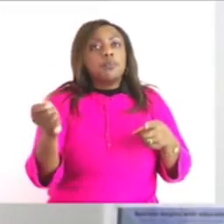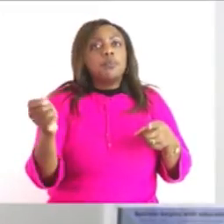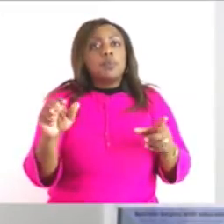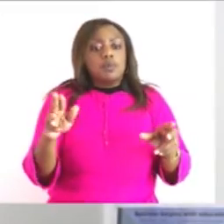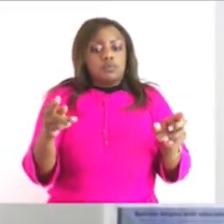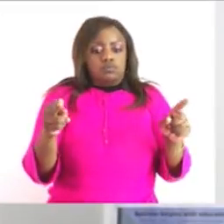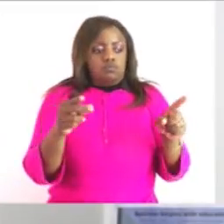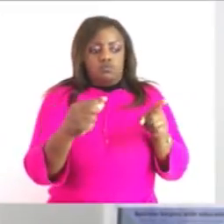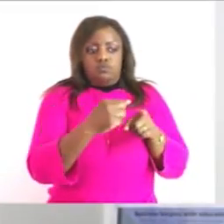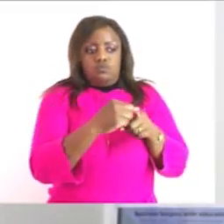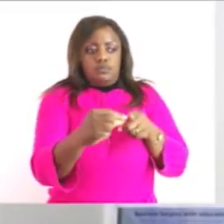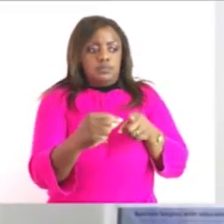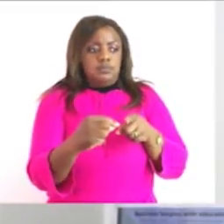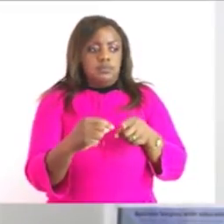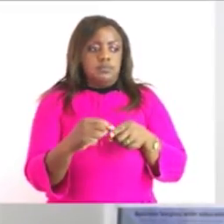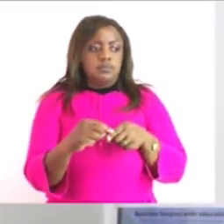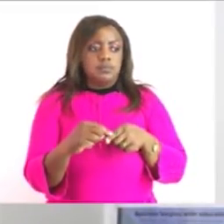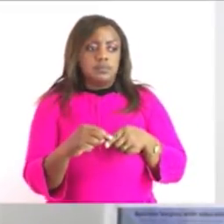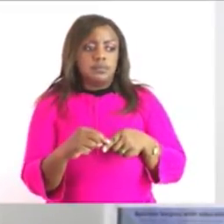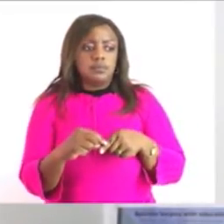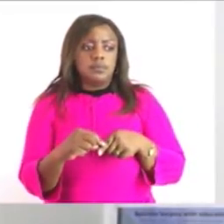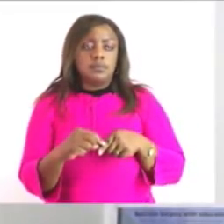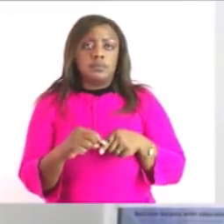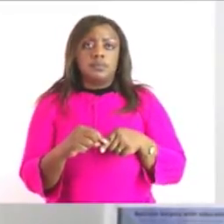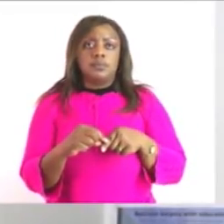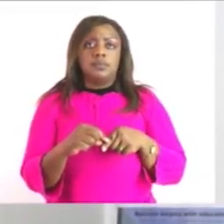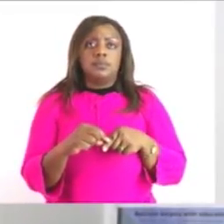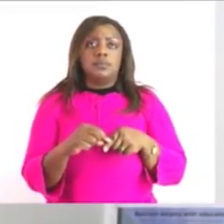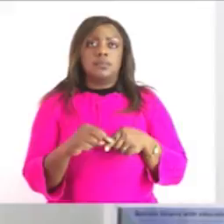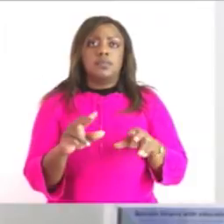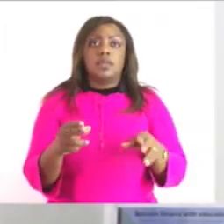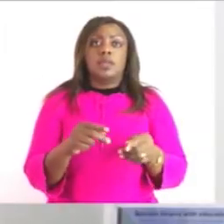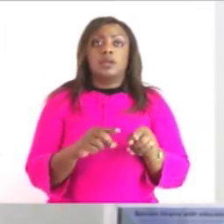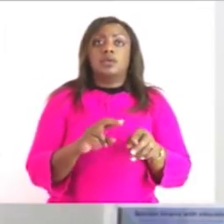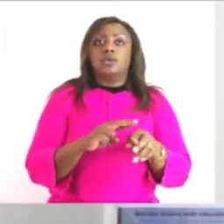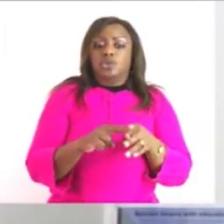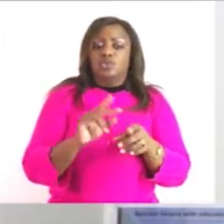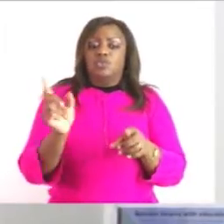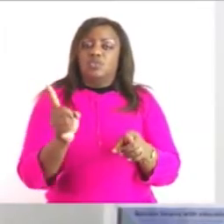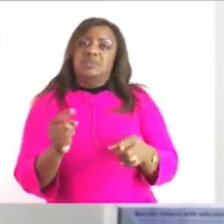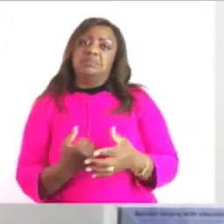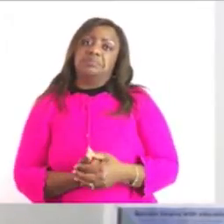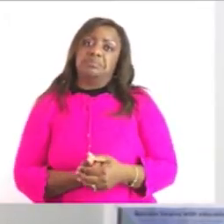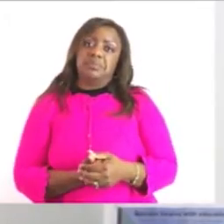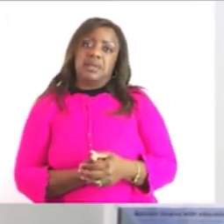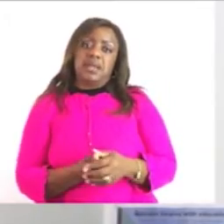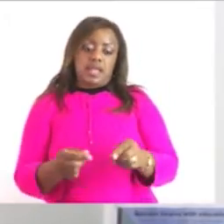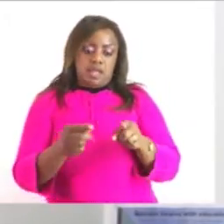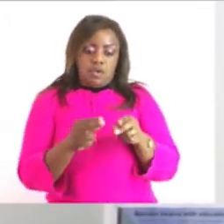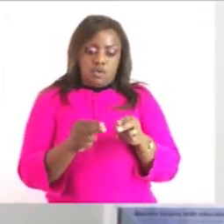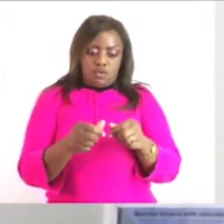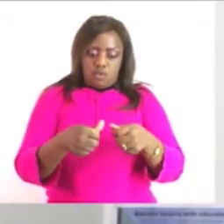for us to measure this length of a pen we need to know which instrument we can use we said instruments which are